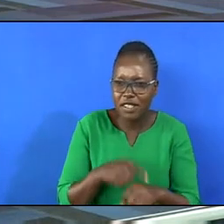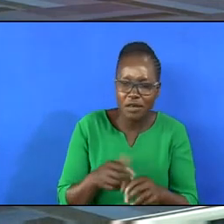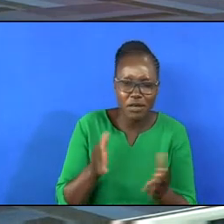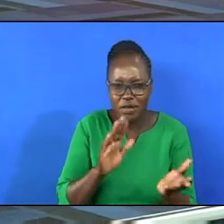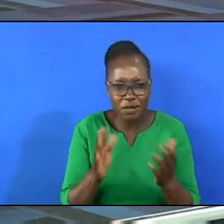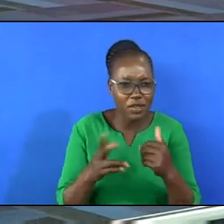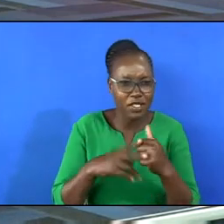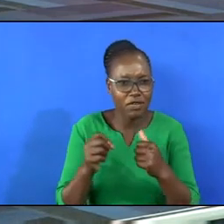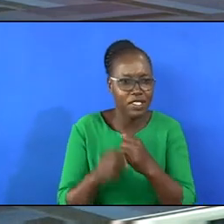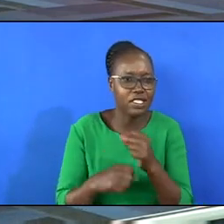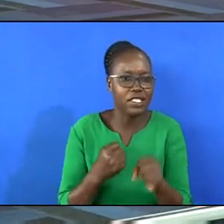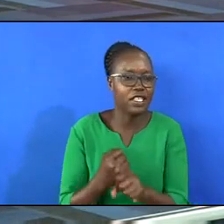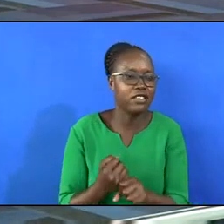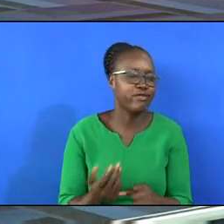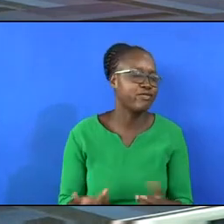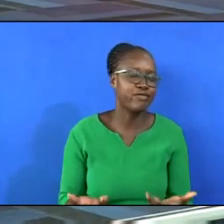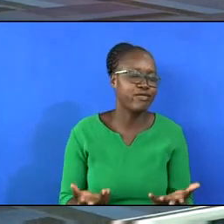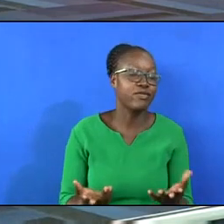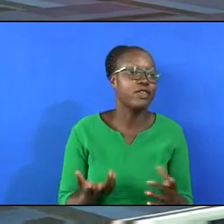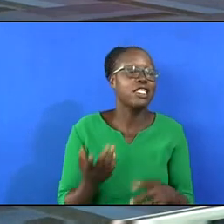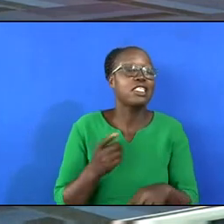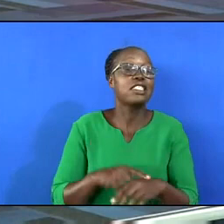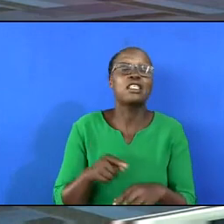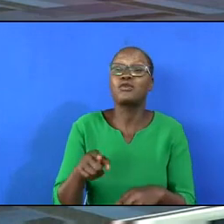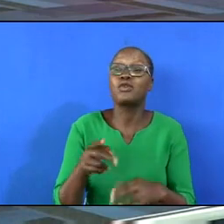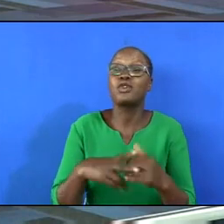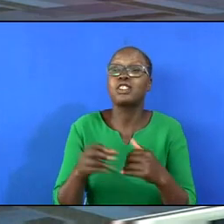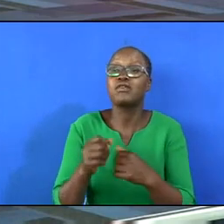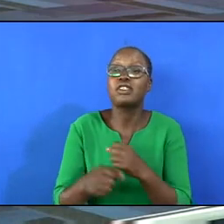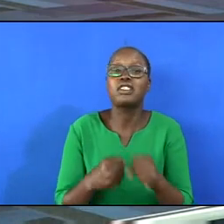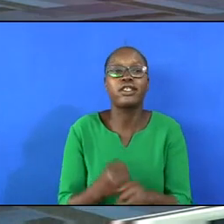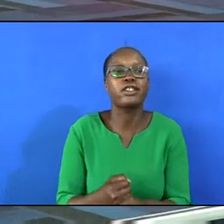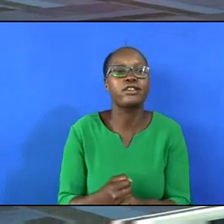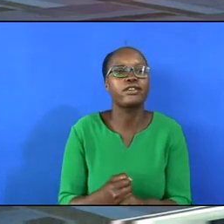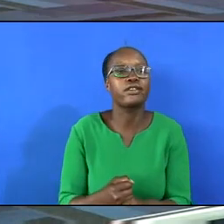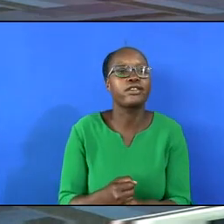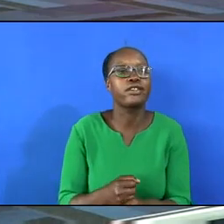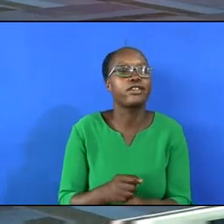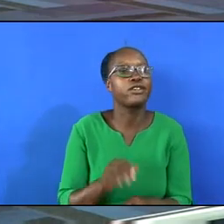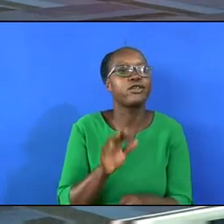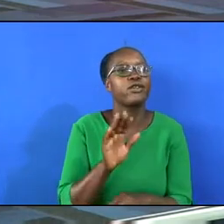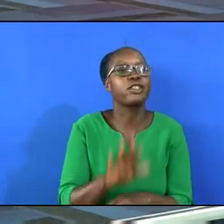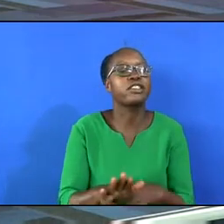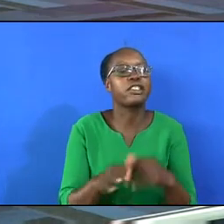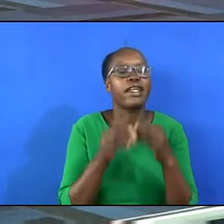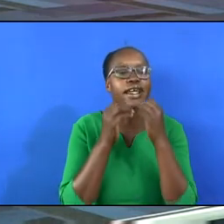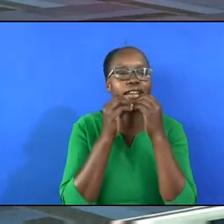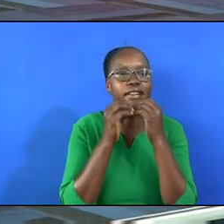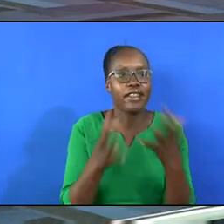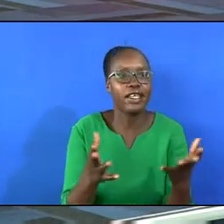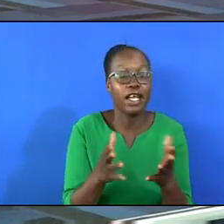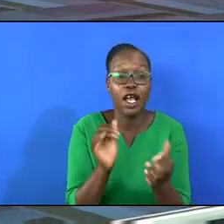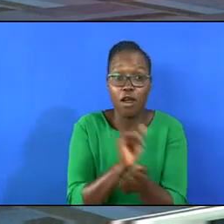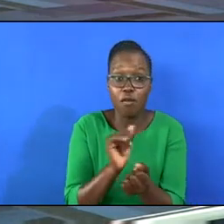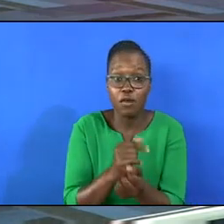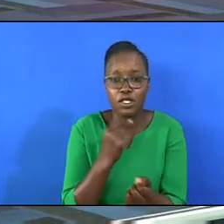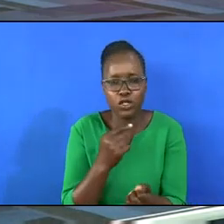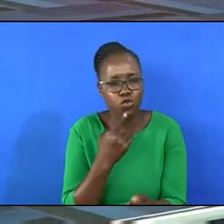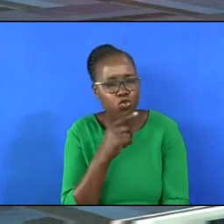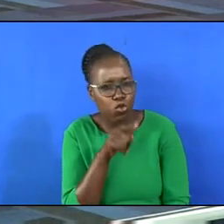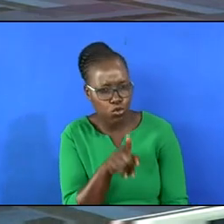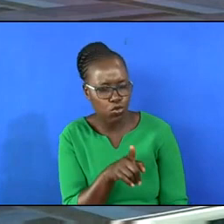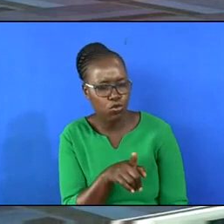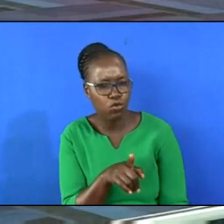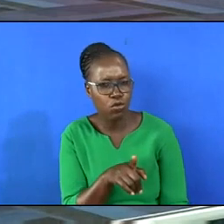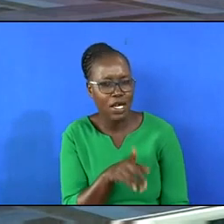about 70. But by the time you reach 70, you have no strength. Paul is saying, who told